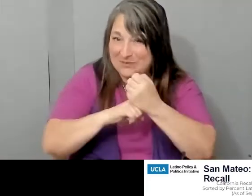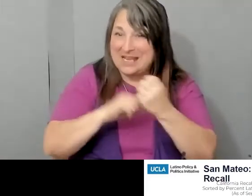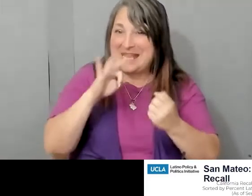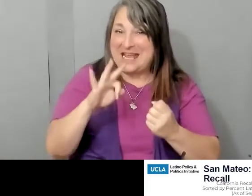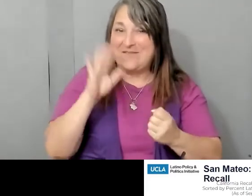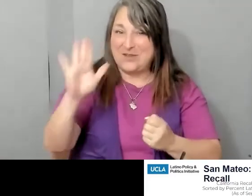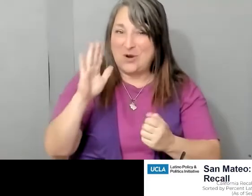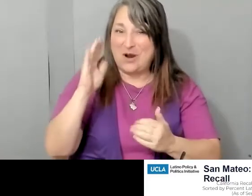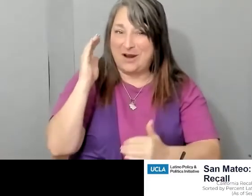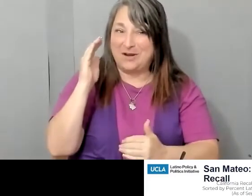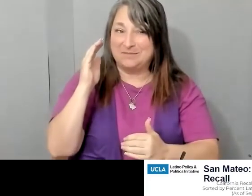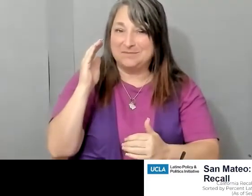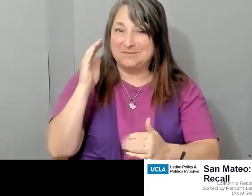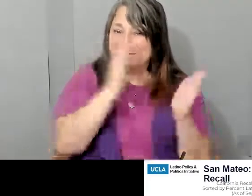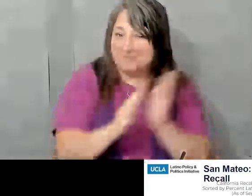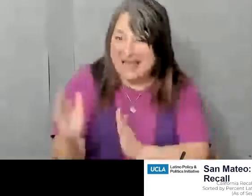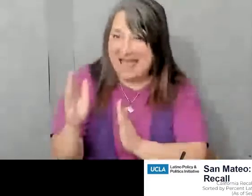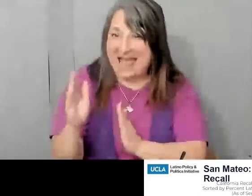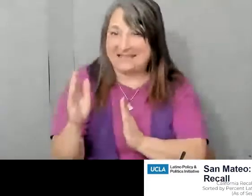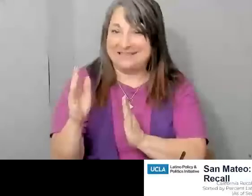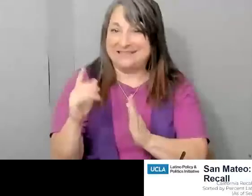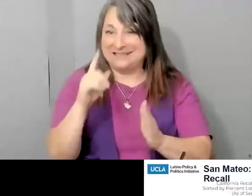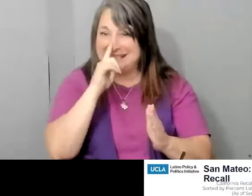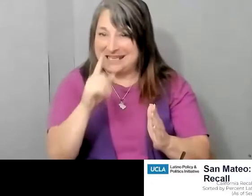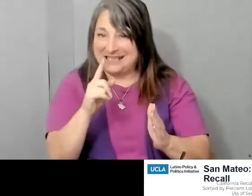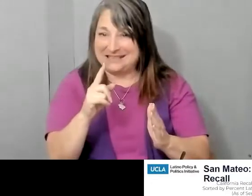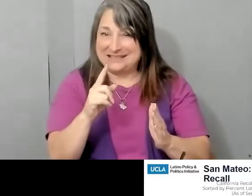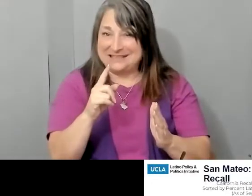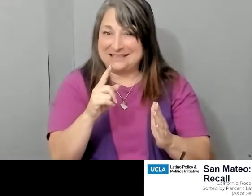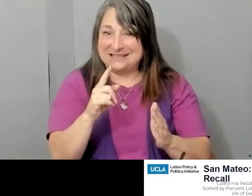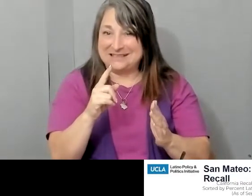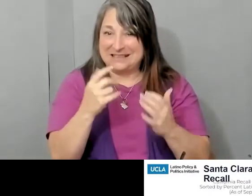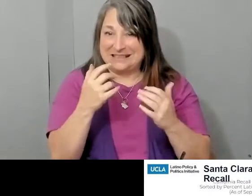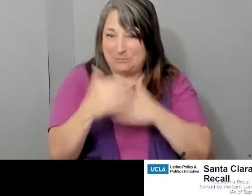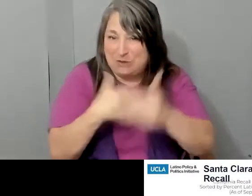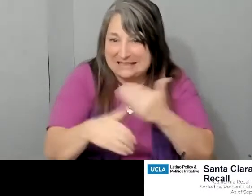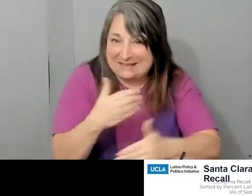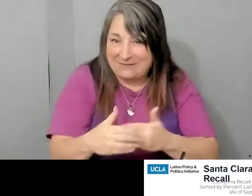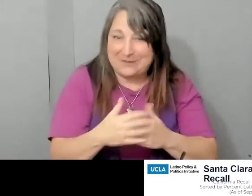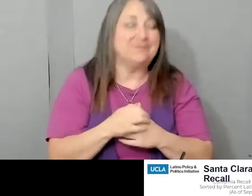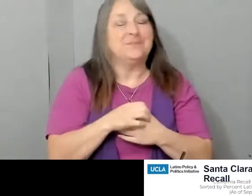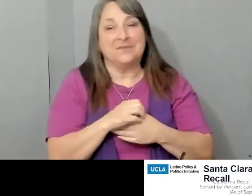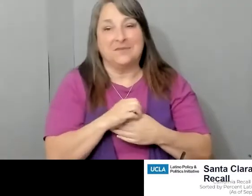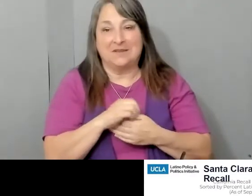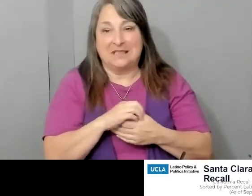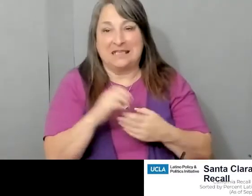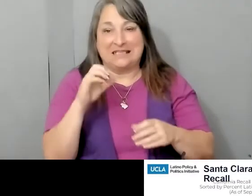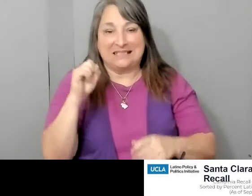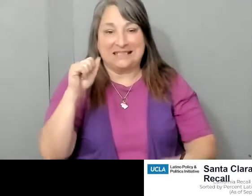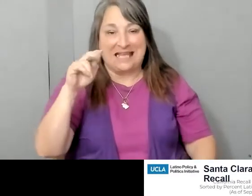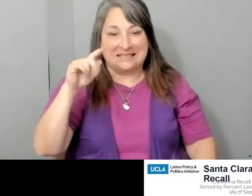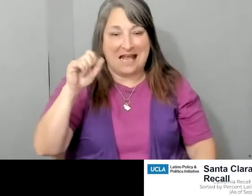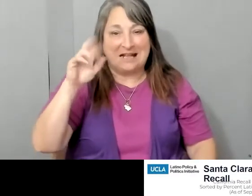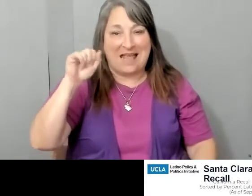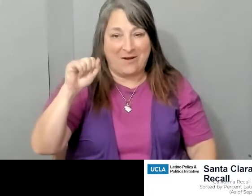-Latino voters, particularly white voters. Here in Santa Clara, 78% of Latinos voted against the recall. Again,